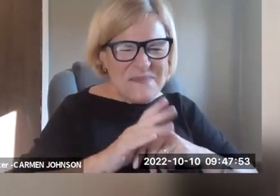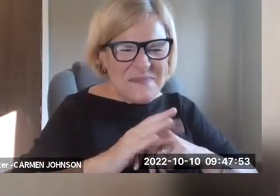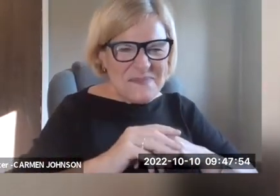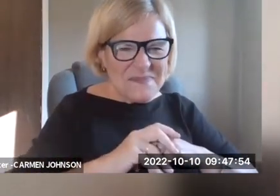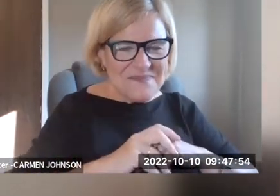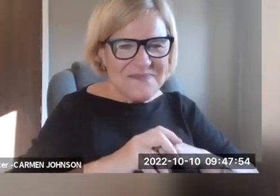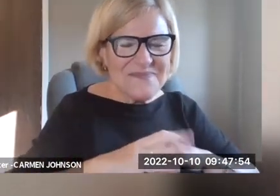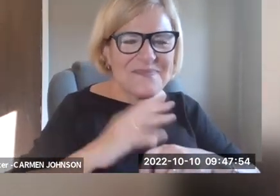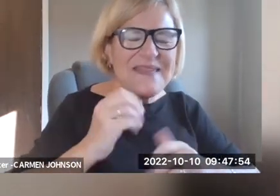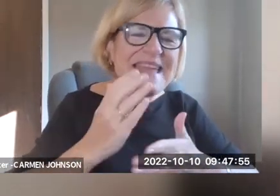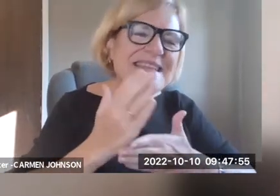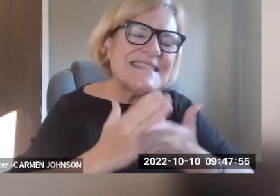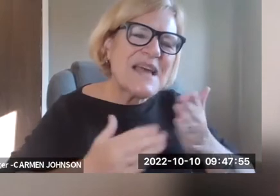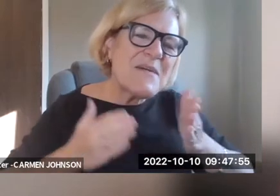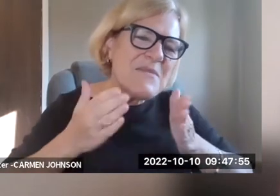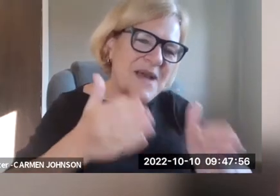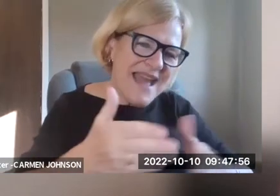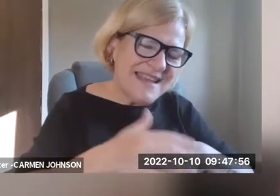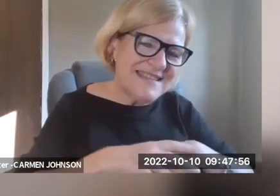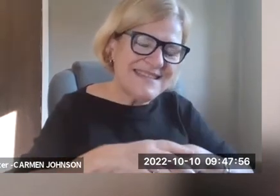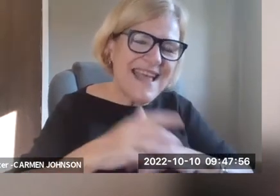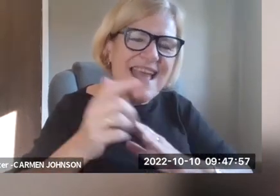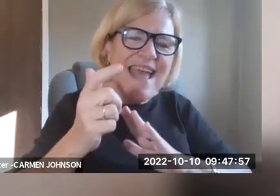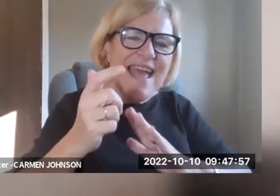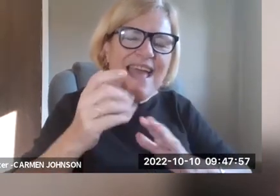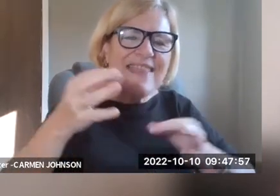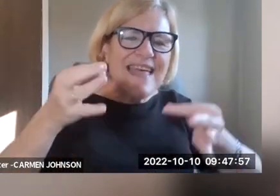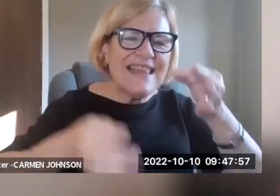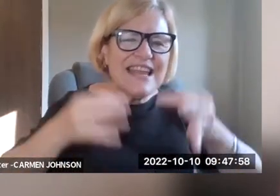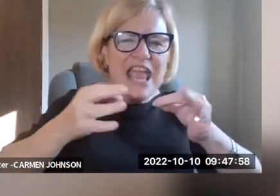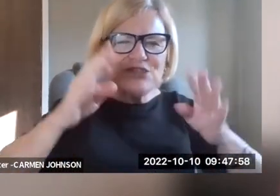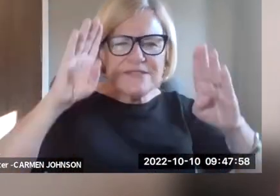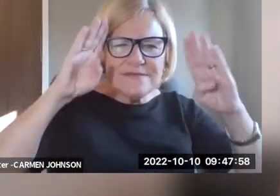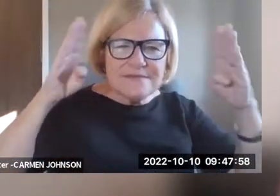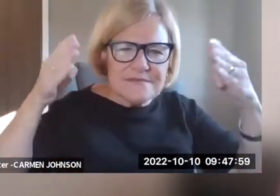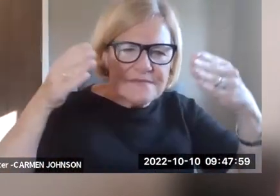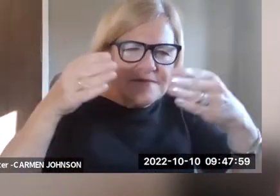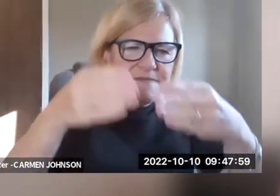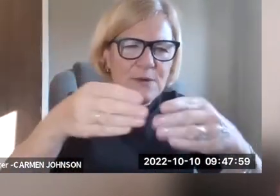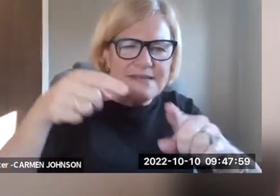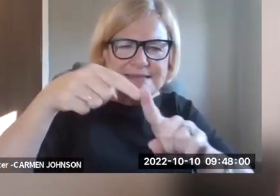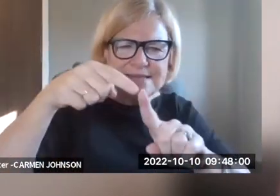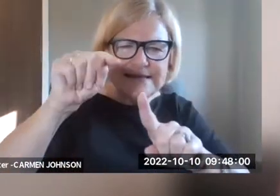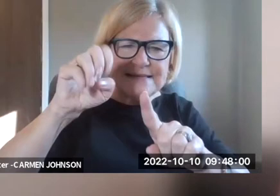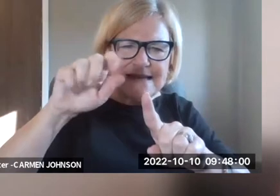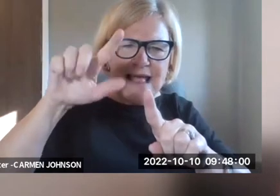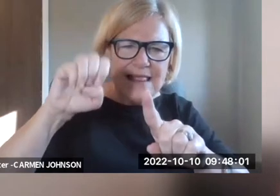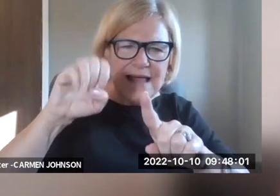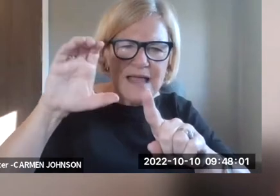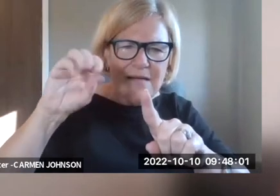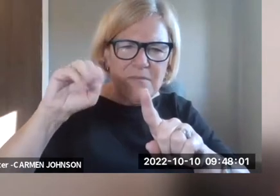I'm a little tempted to riff while this happens. So let me just say that in some ways